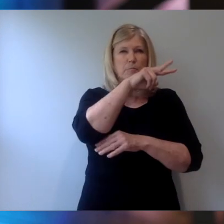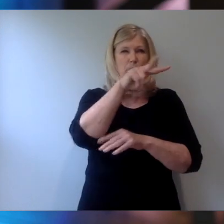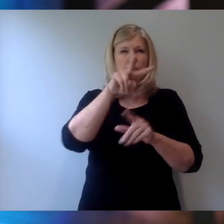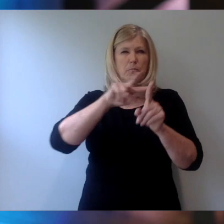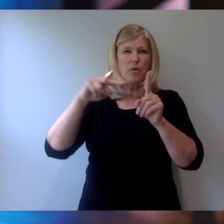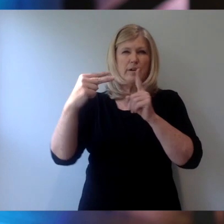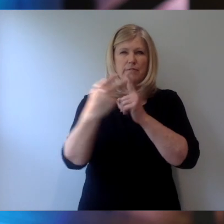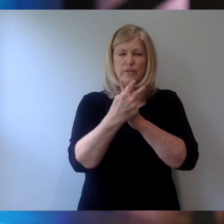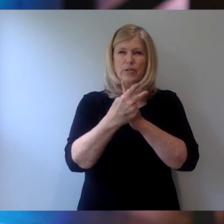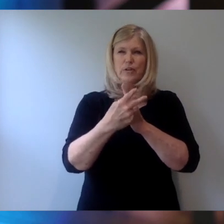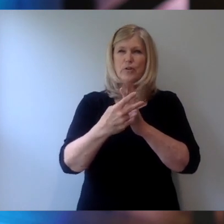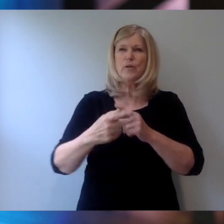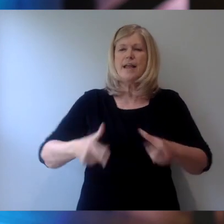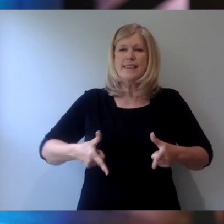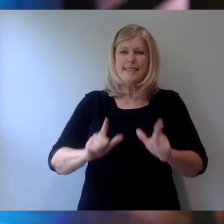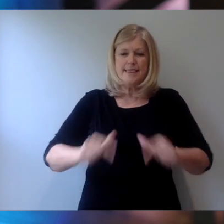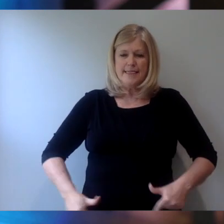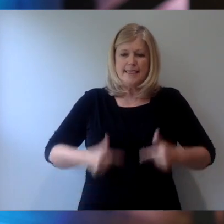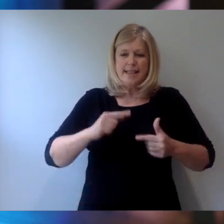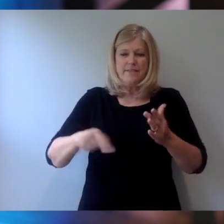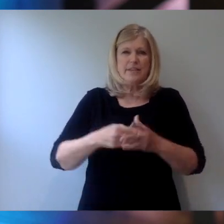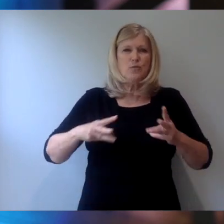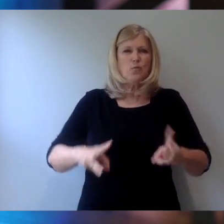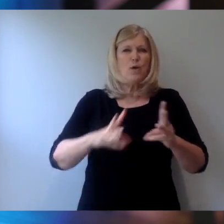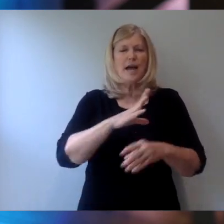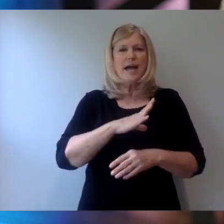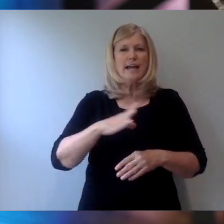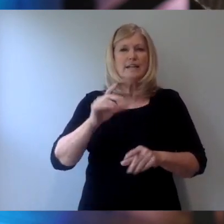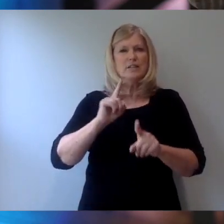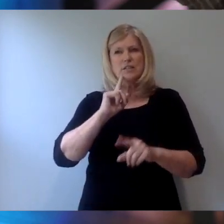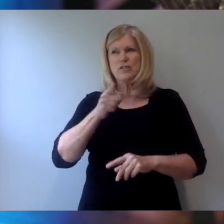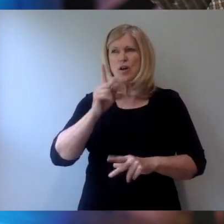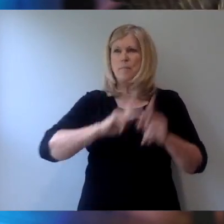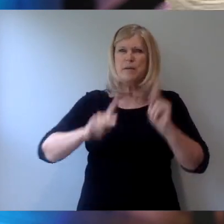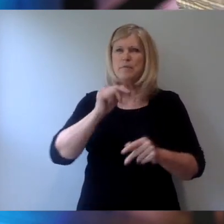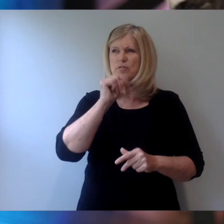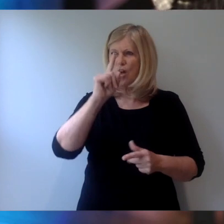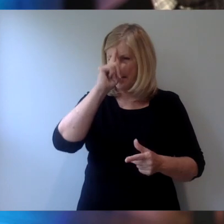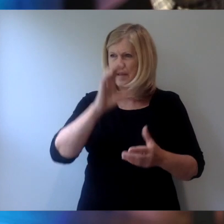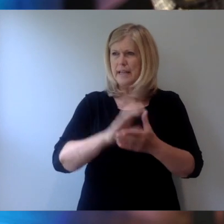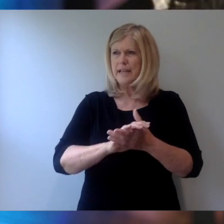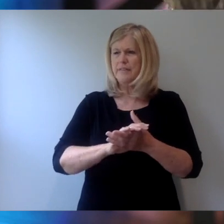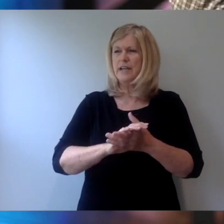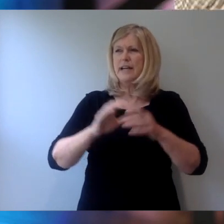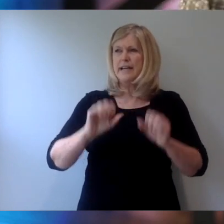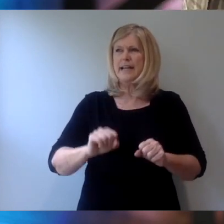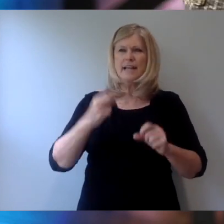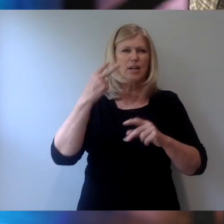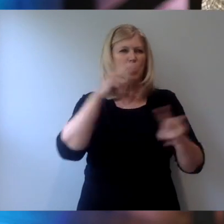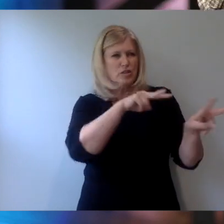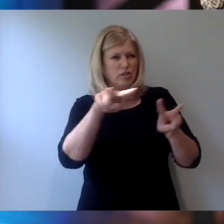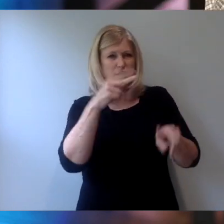this way and wonder what your hope is rooted in and based on why you live this way. There's no doubt that